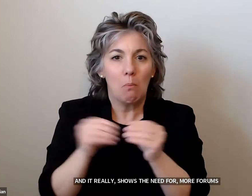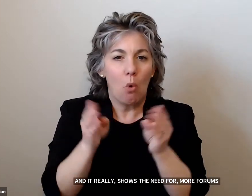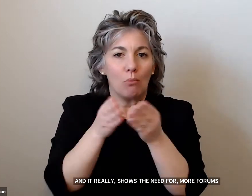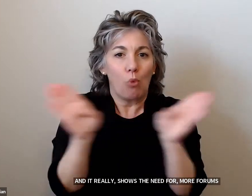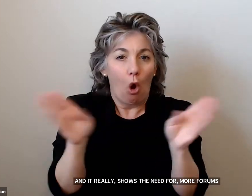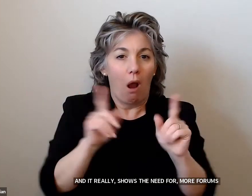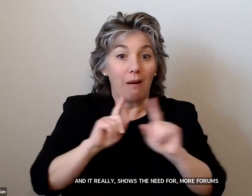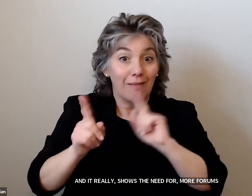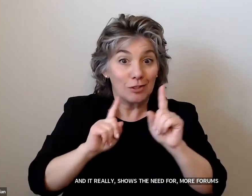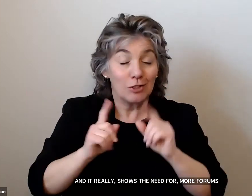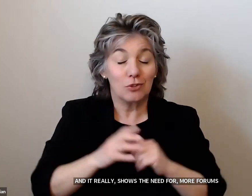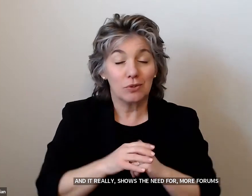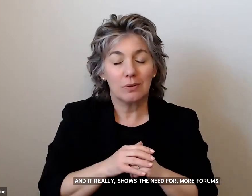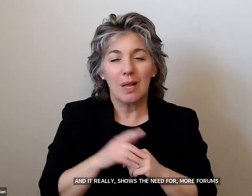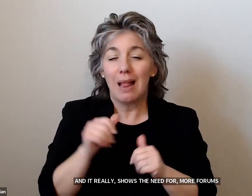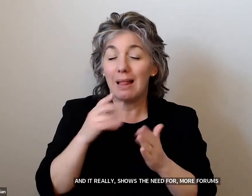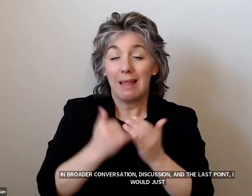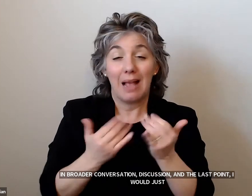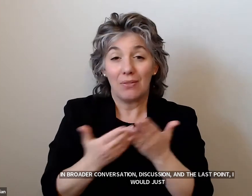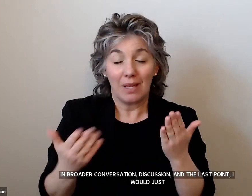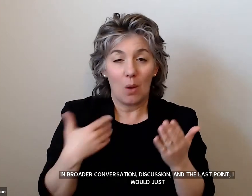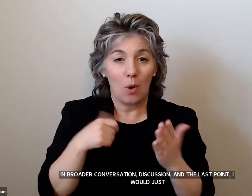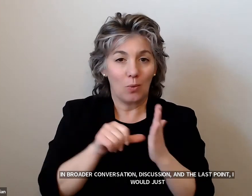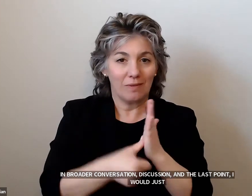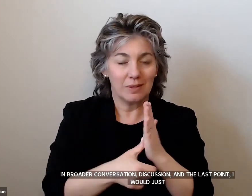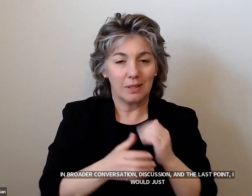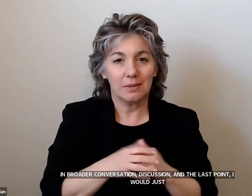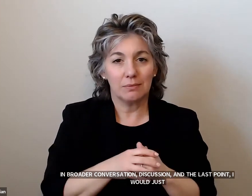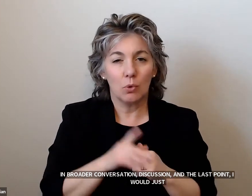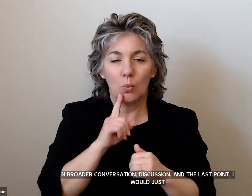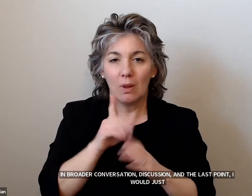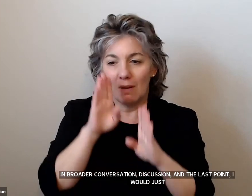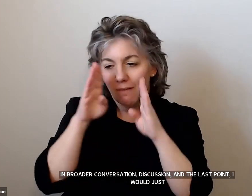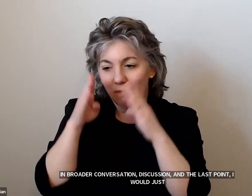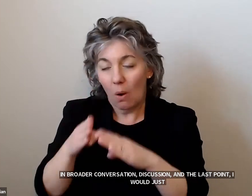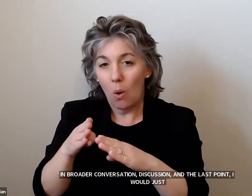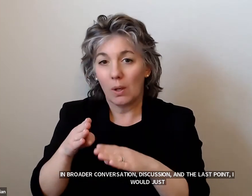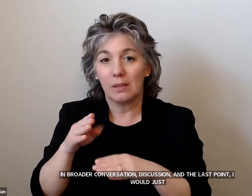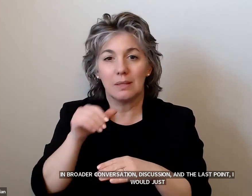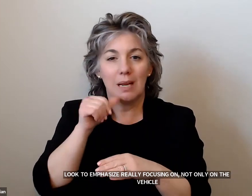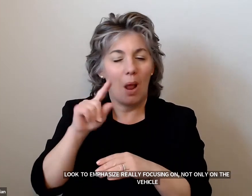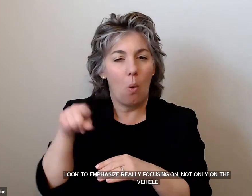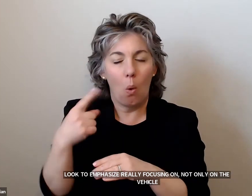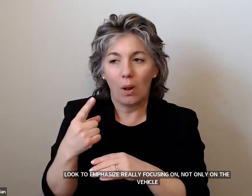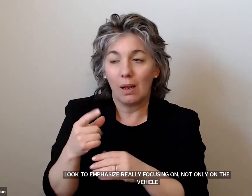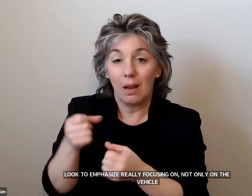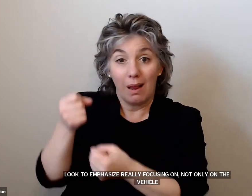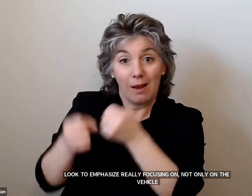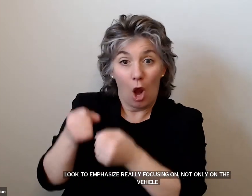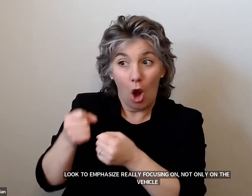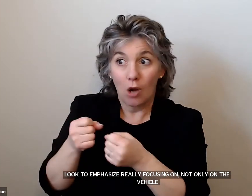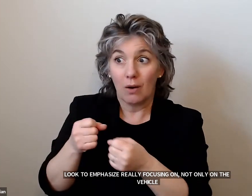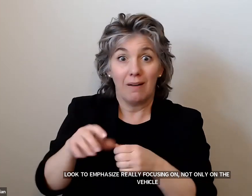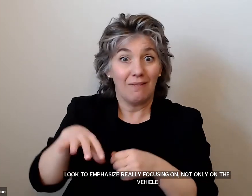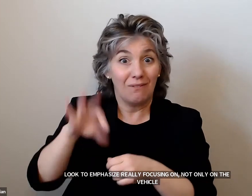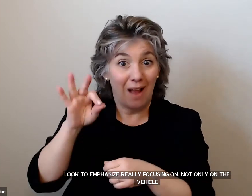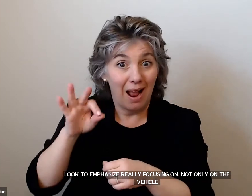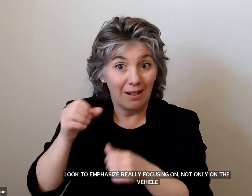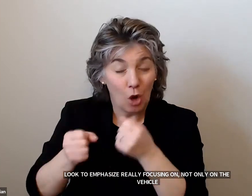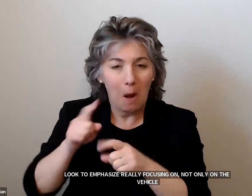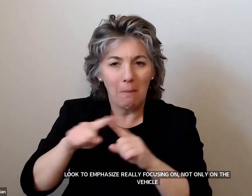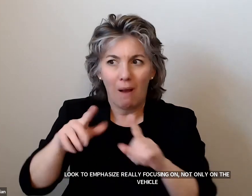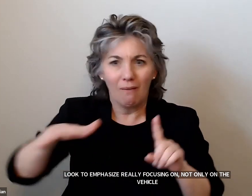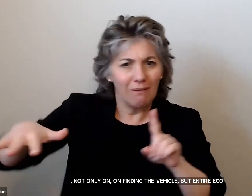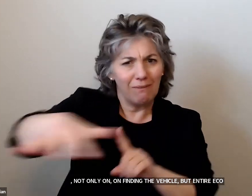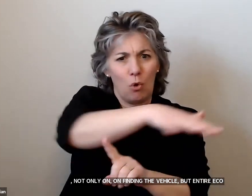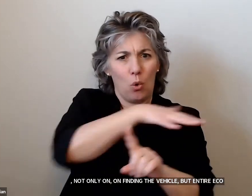And the last point I'd just like to emphasize is really focusing not only on the vehicle, not only on finding the vehicle, but the entire ecosystem to make